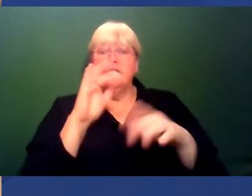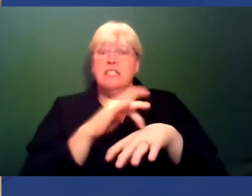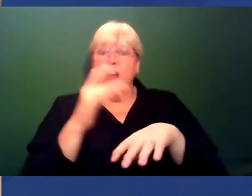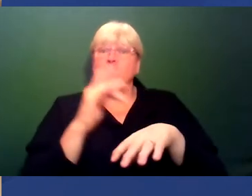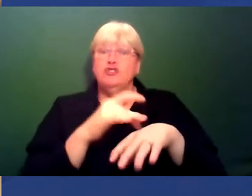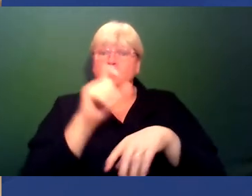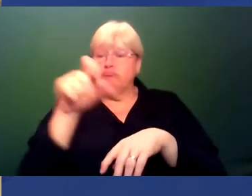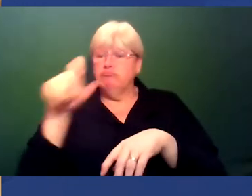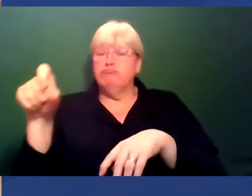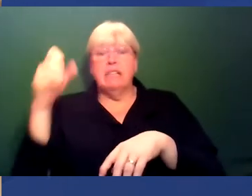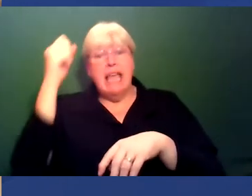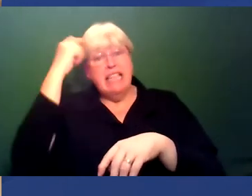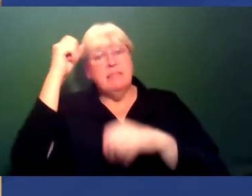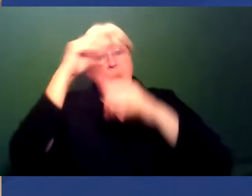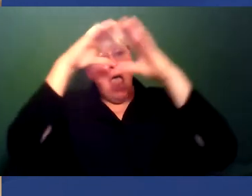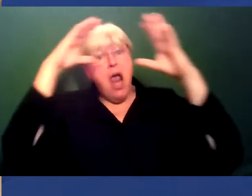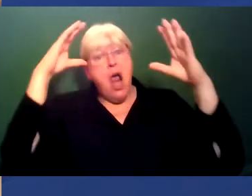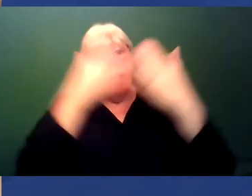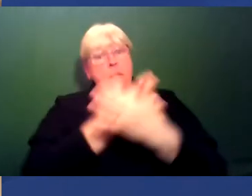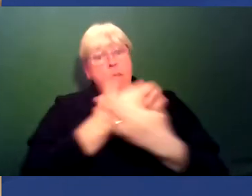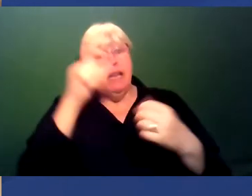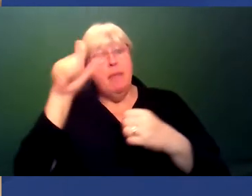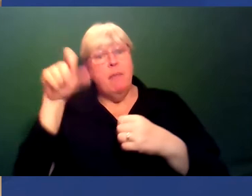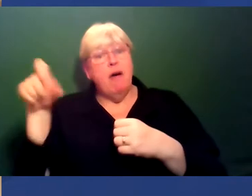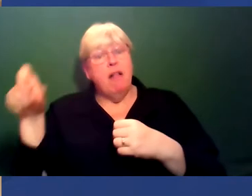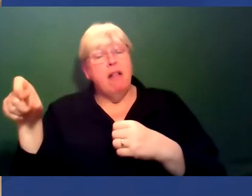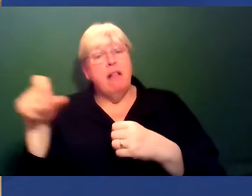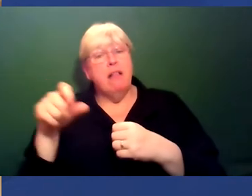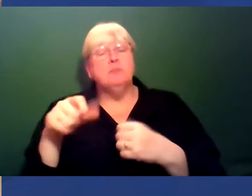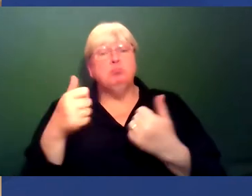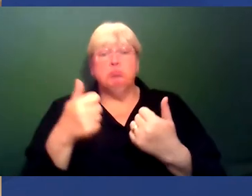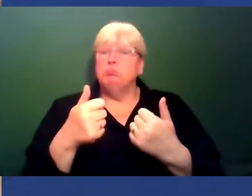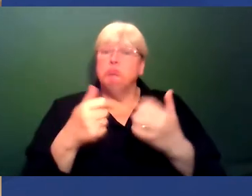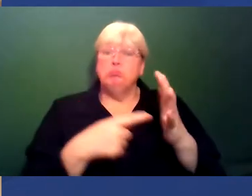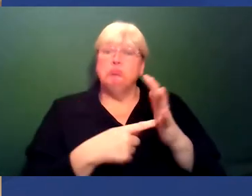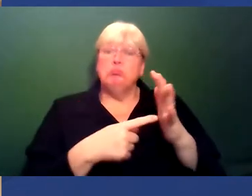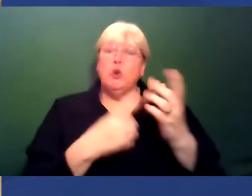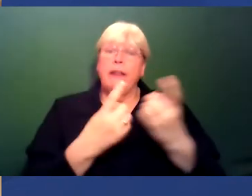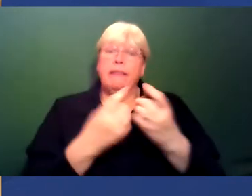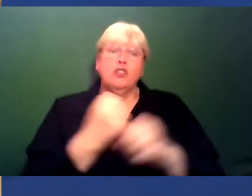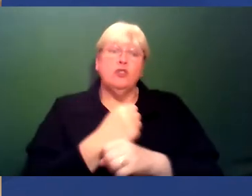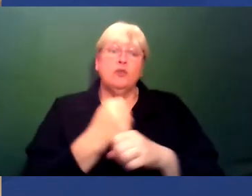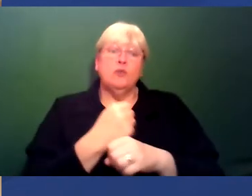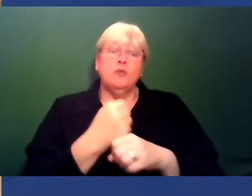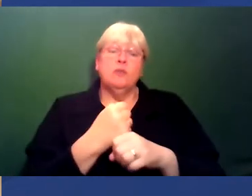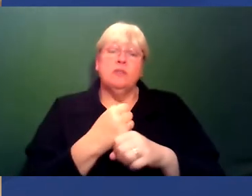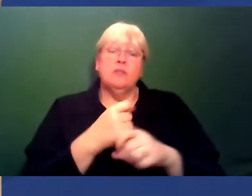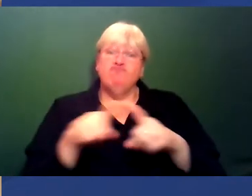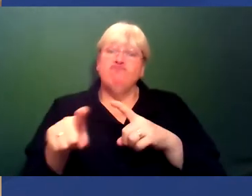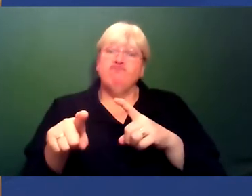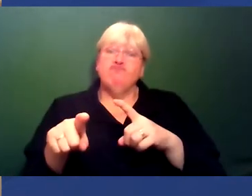possibly inspire a lot of people. So I think that's an important thing to do, is to kind of get